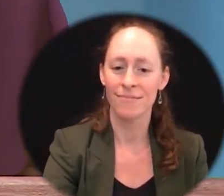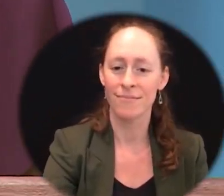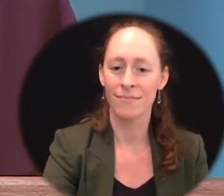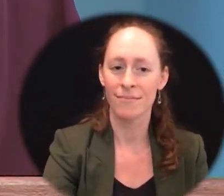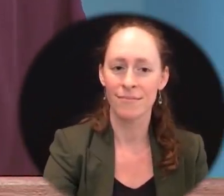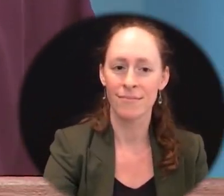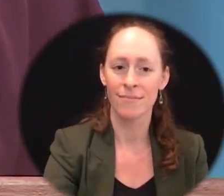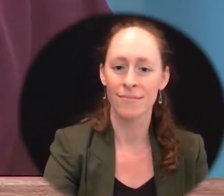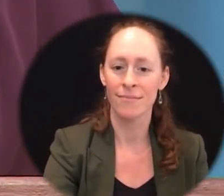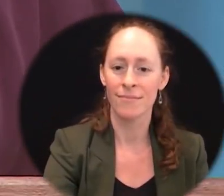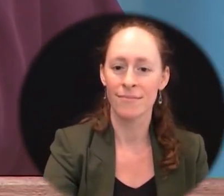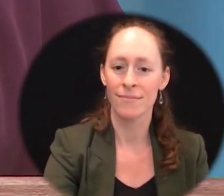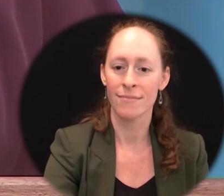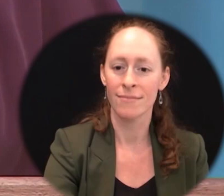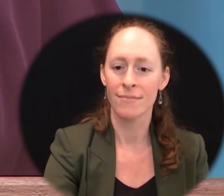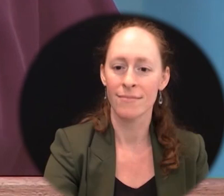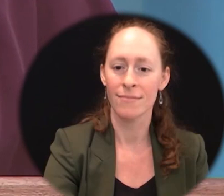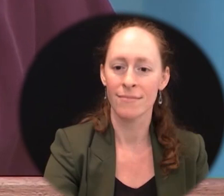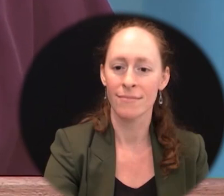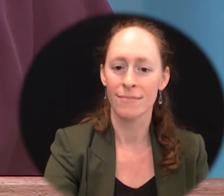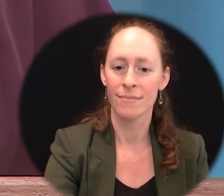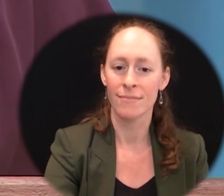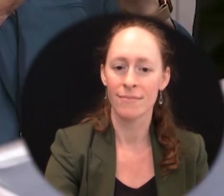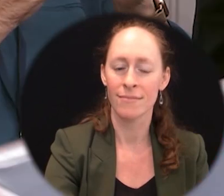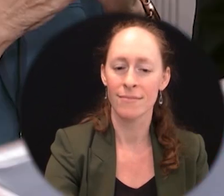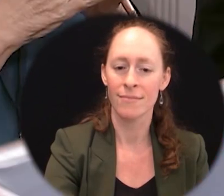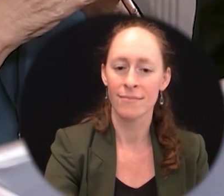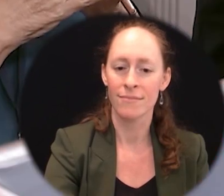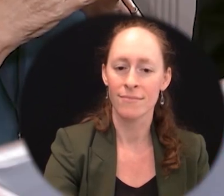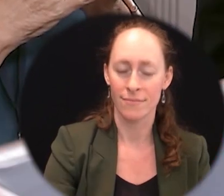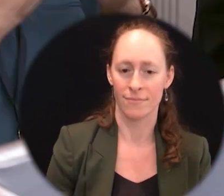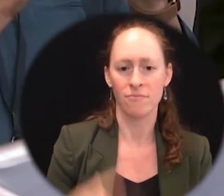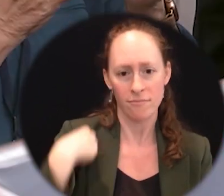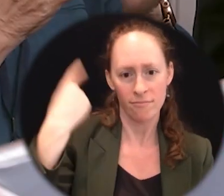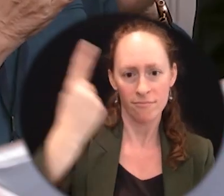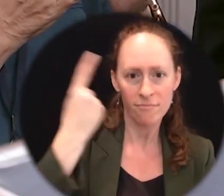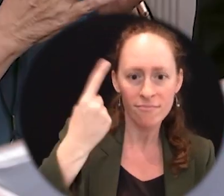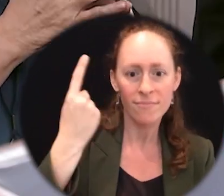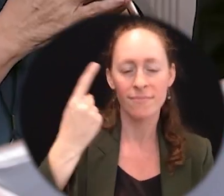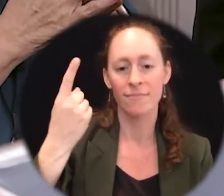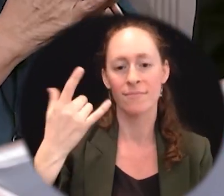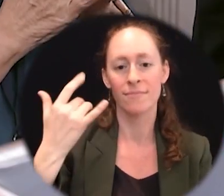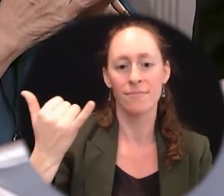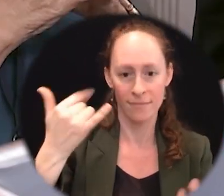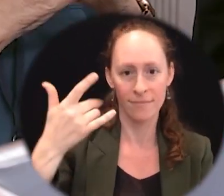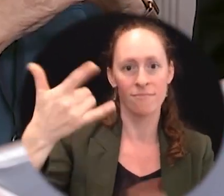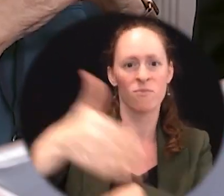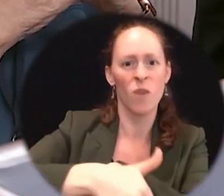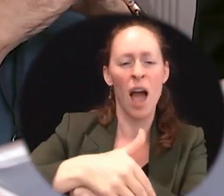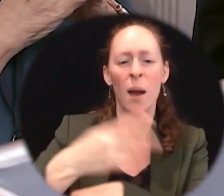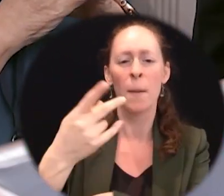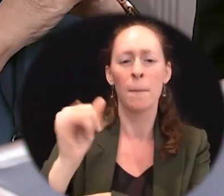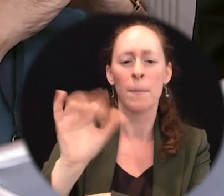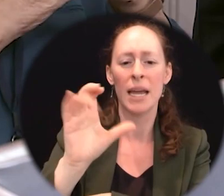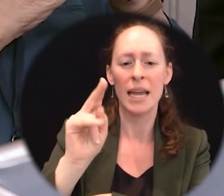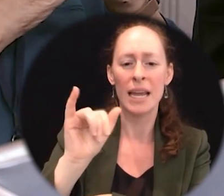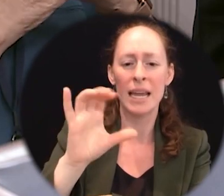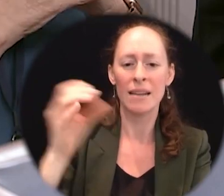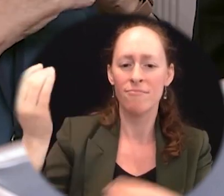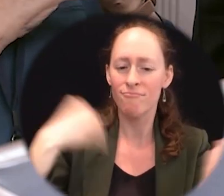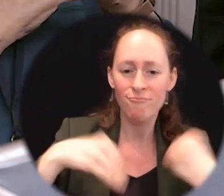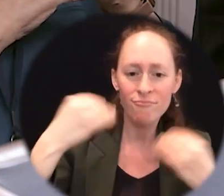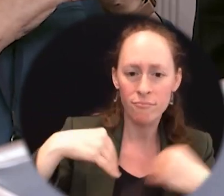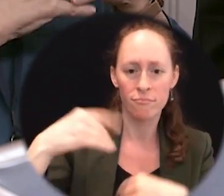expectation that at the congressional picnic tonight, your two most frequently mentioned of late Republicans, Senator